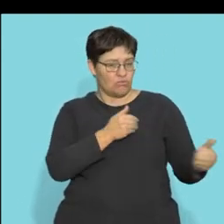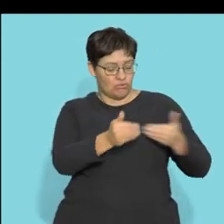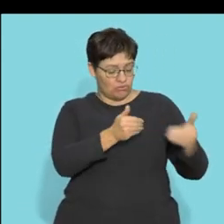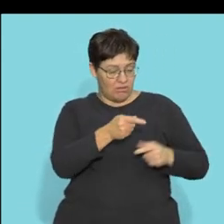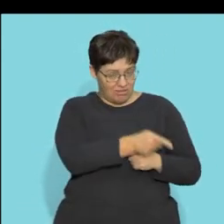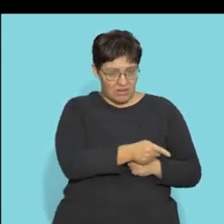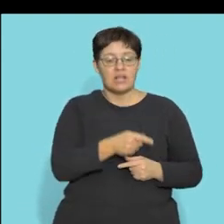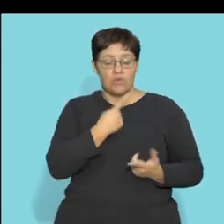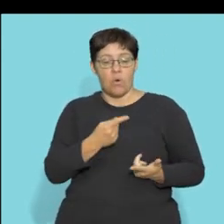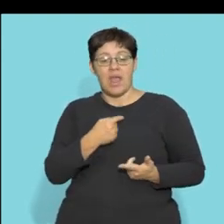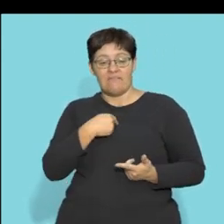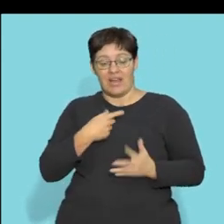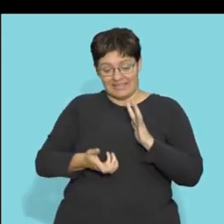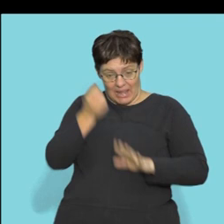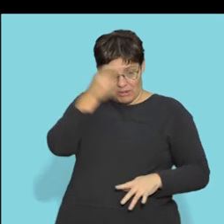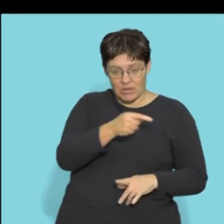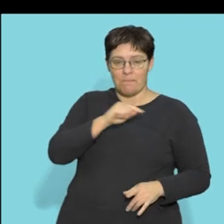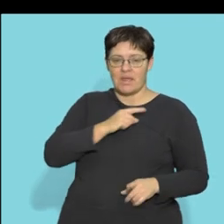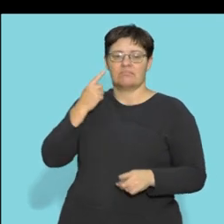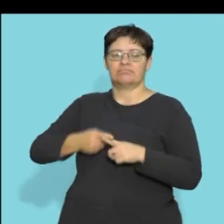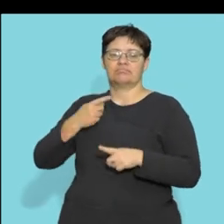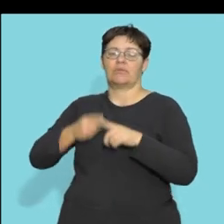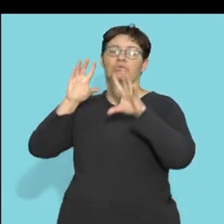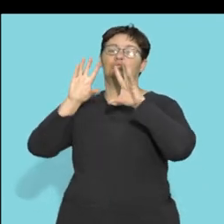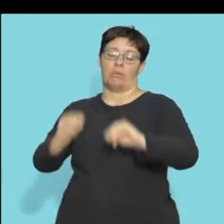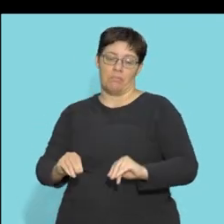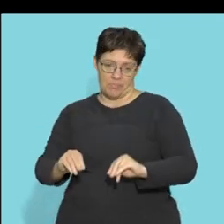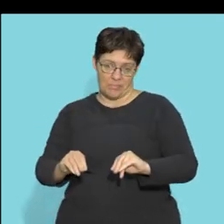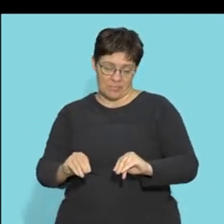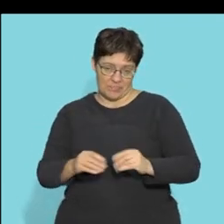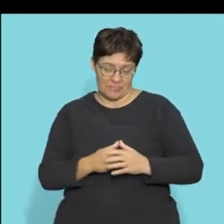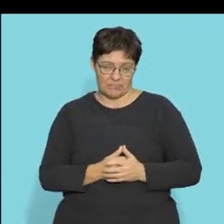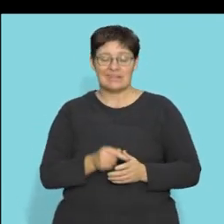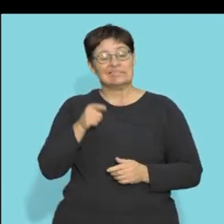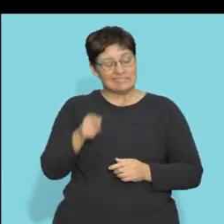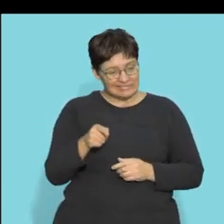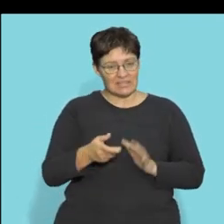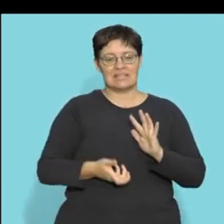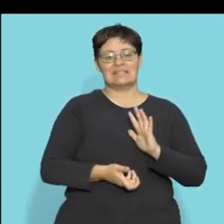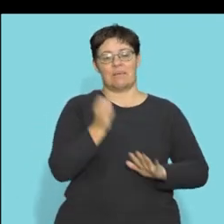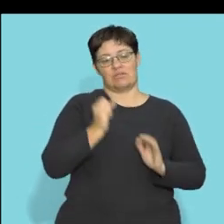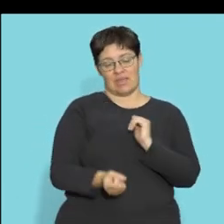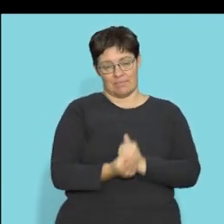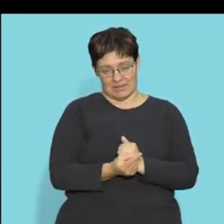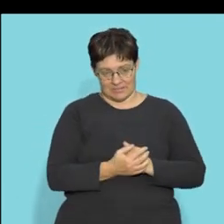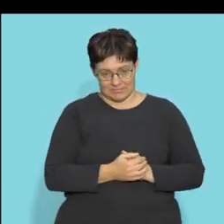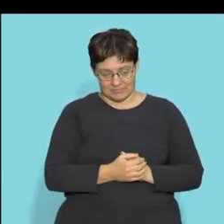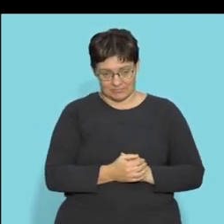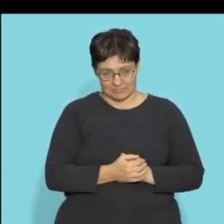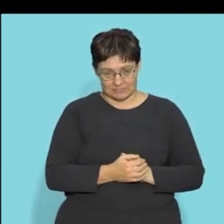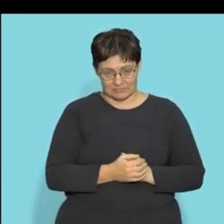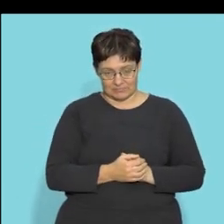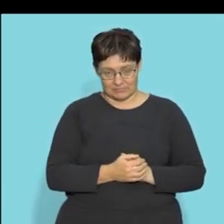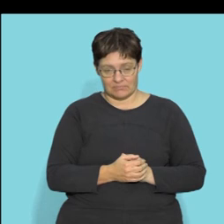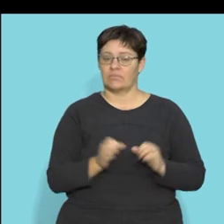responsible for controlling the heart rate so that the heart will stop beating so this is the part where the damage is done this part here